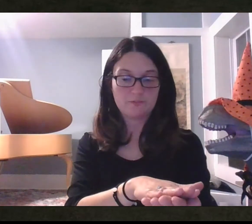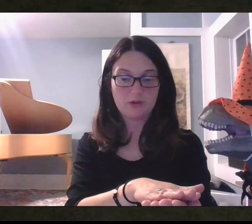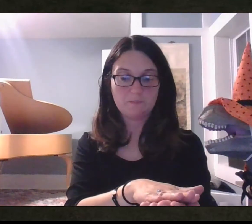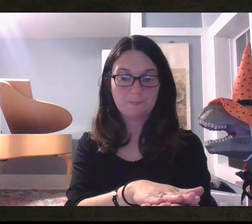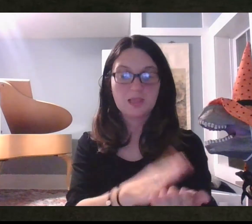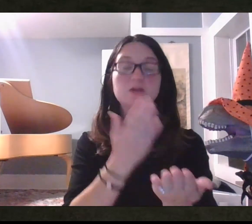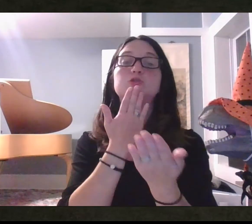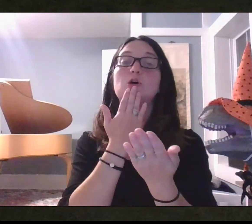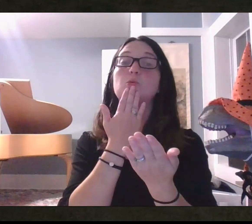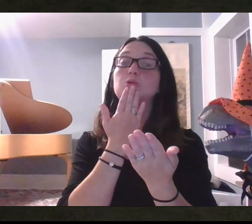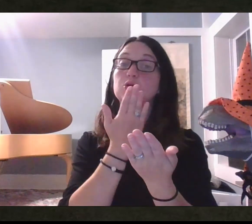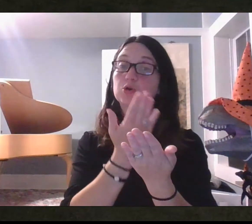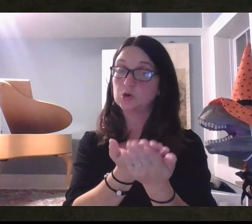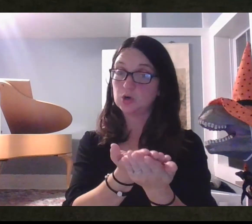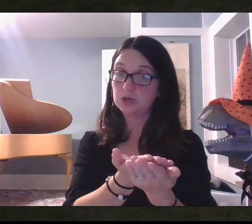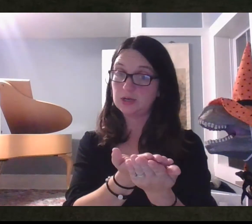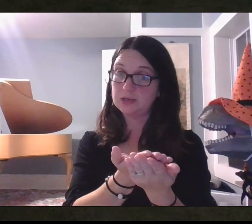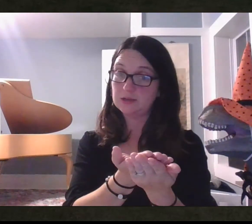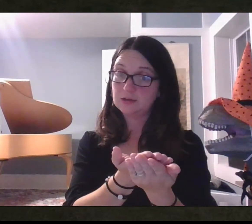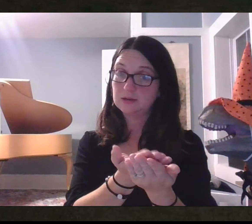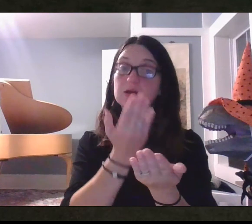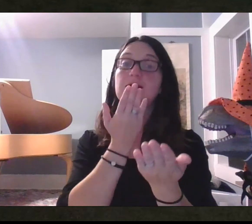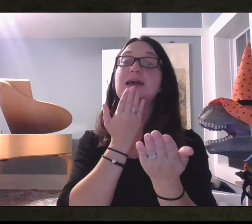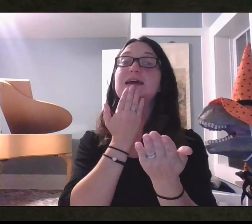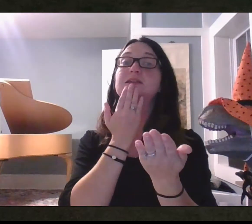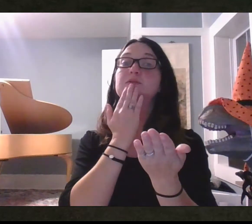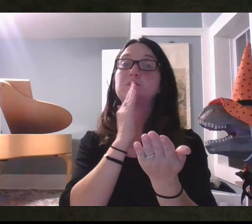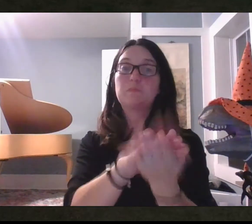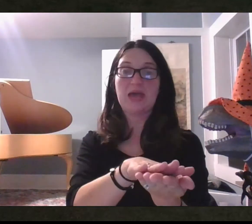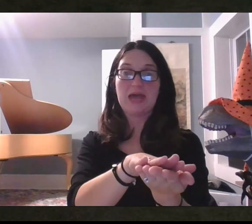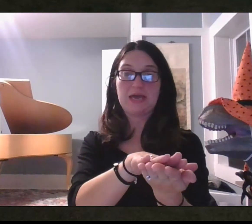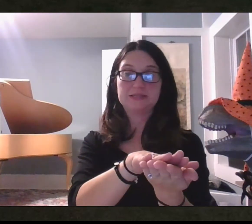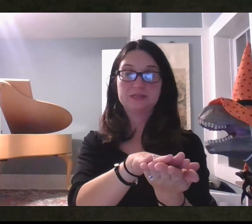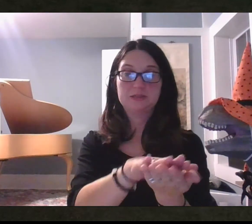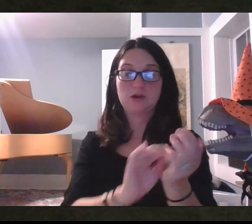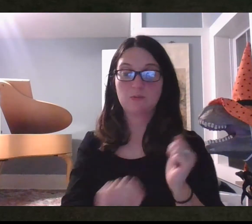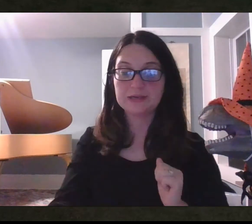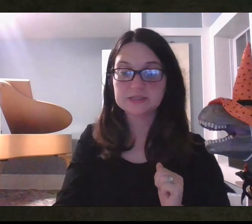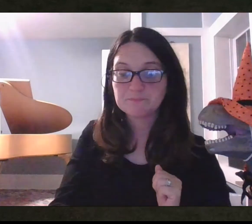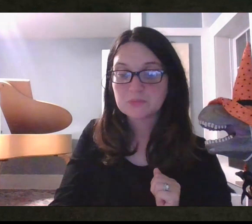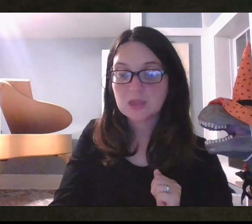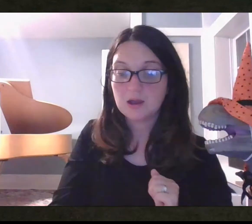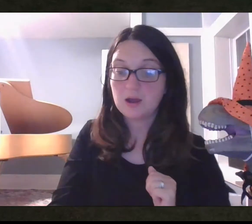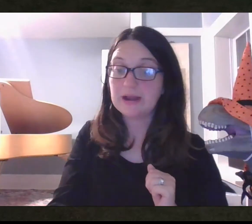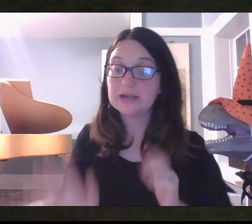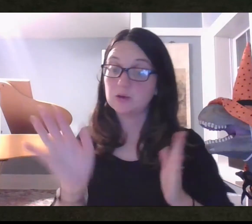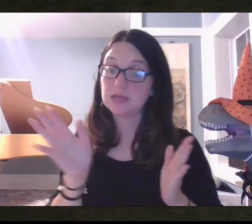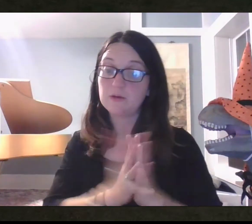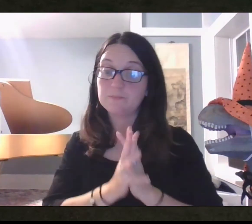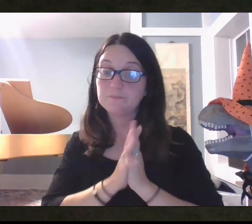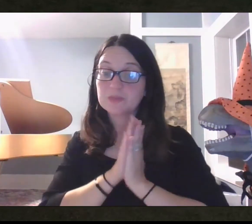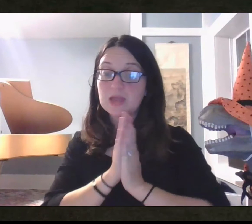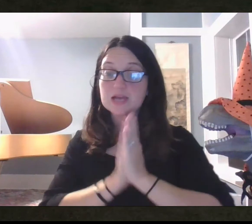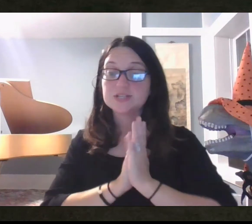away from you. So, good and bad. All right. All right,